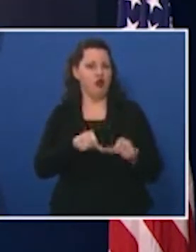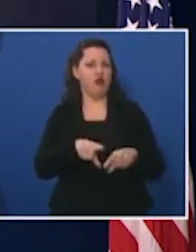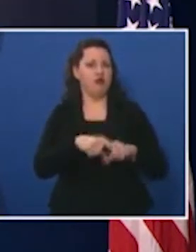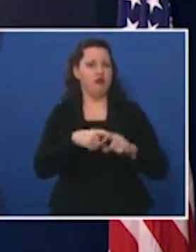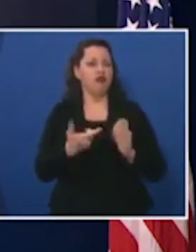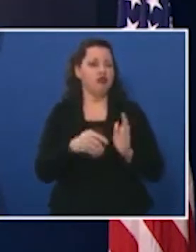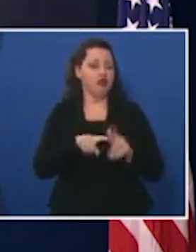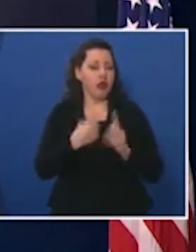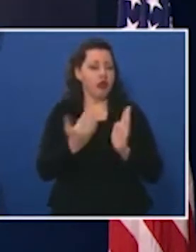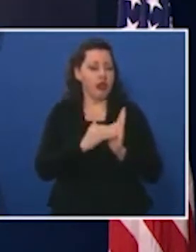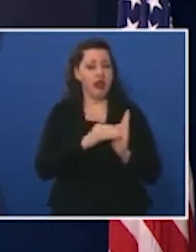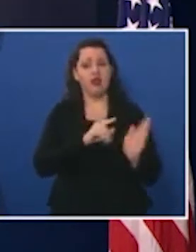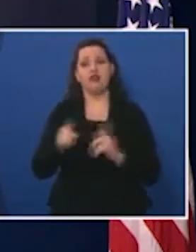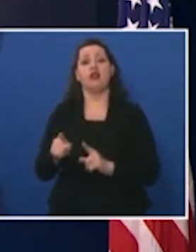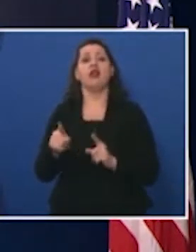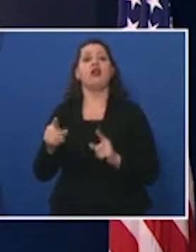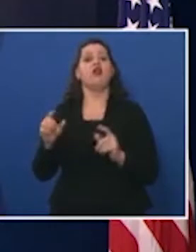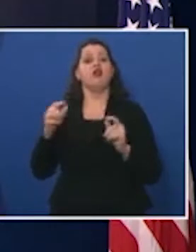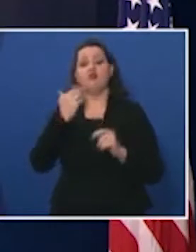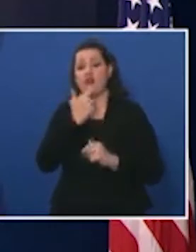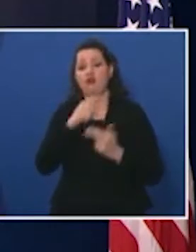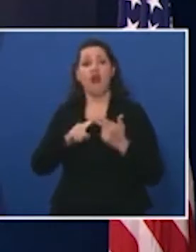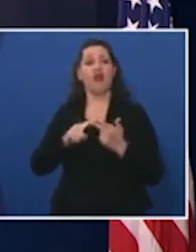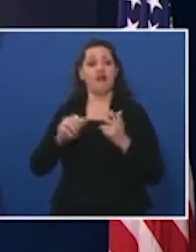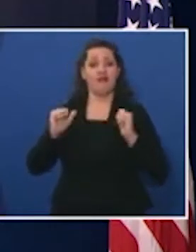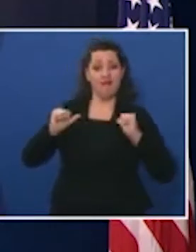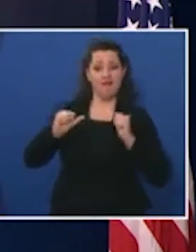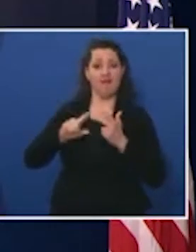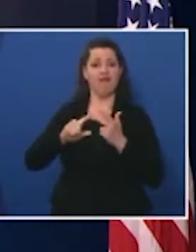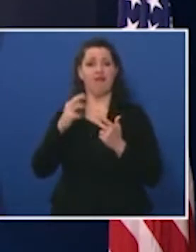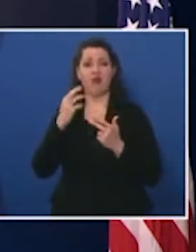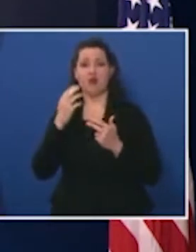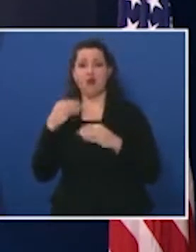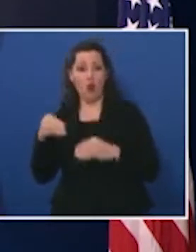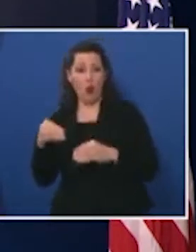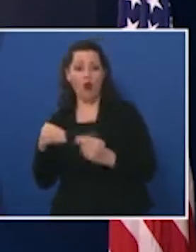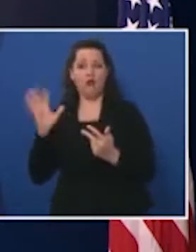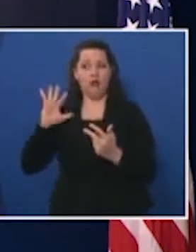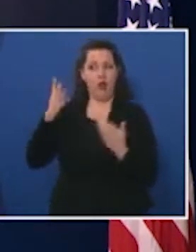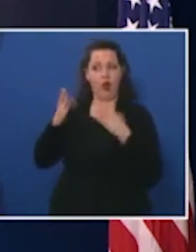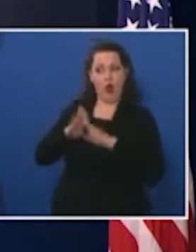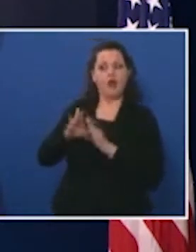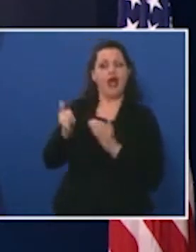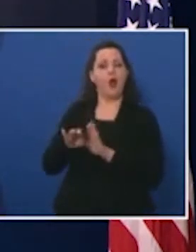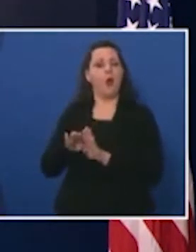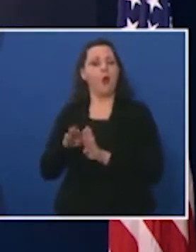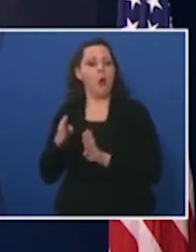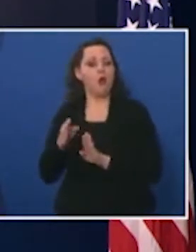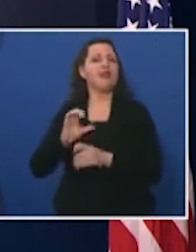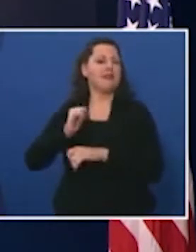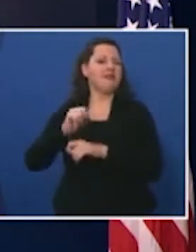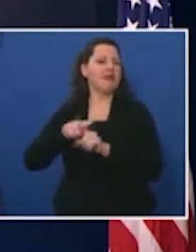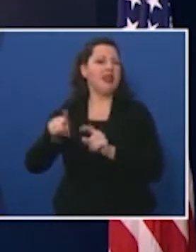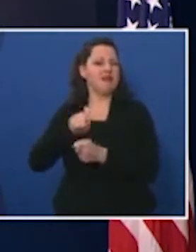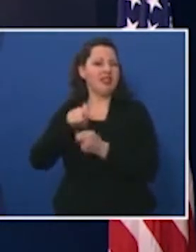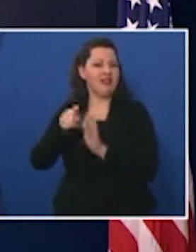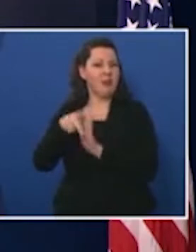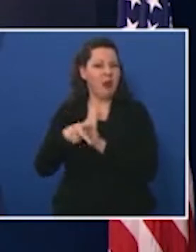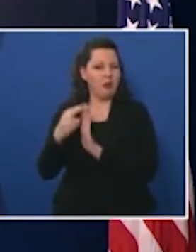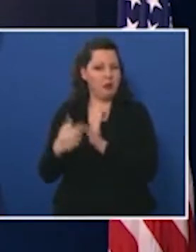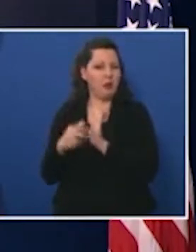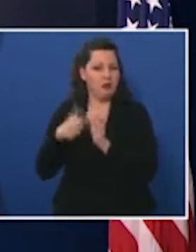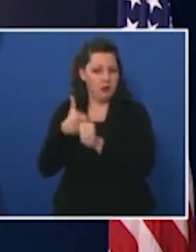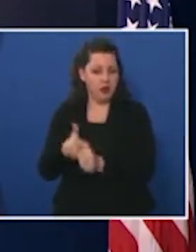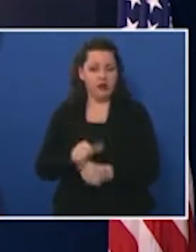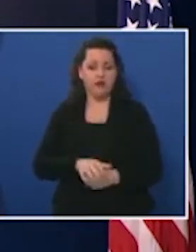centers and retail stores previously closed were reopened with specific protocols in place may 6th